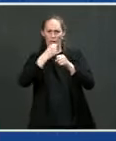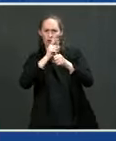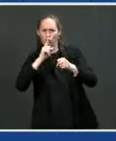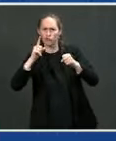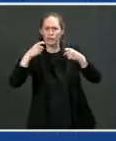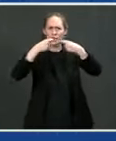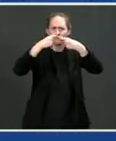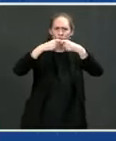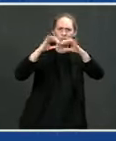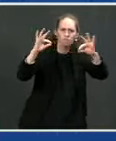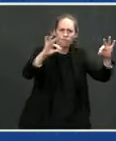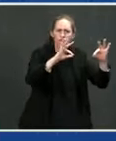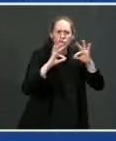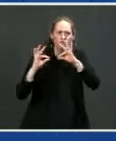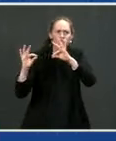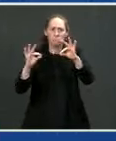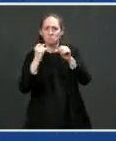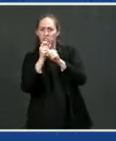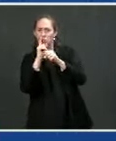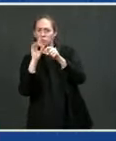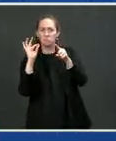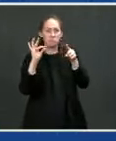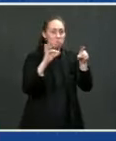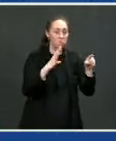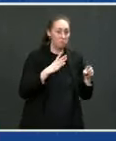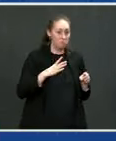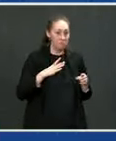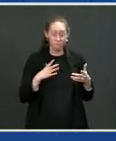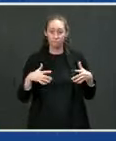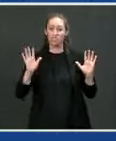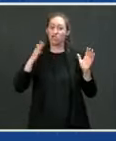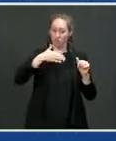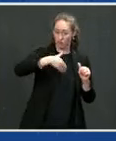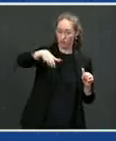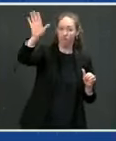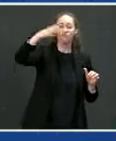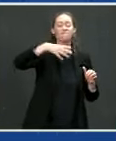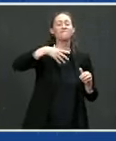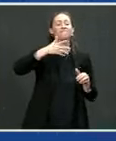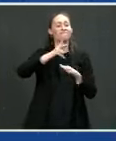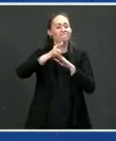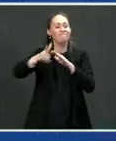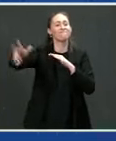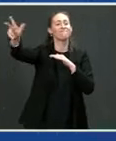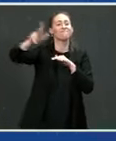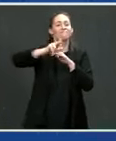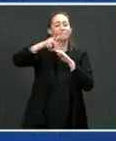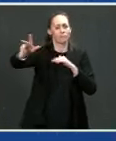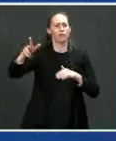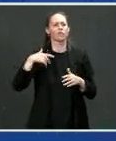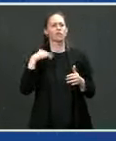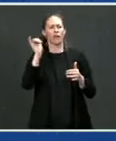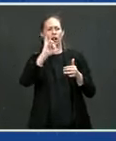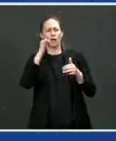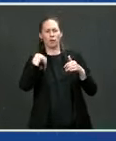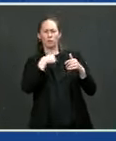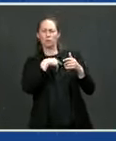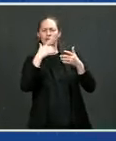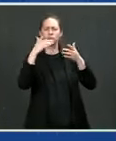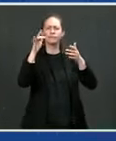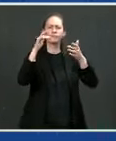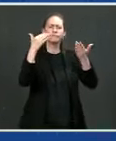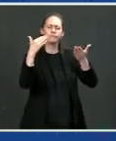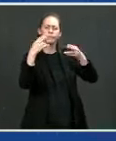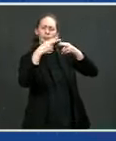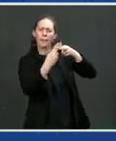And once it's complete, we put it on the road, sir. And then we weigh the bus and we do some water testing. And then we do our own internal final inspection,